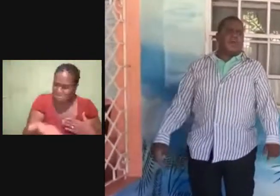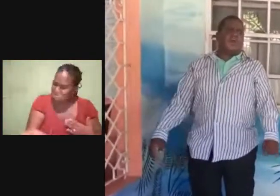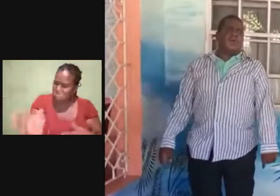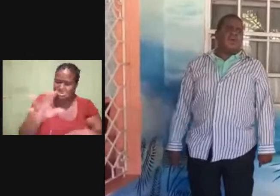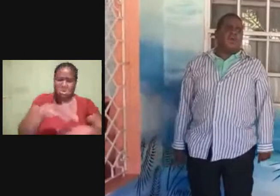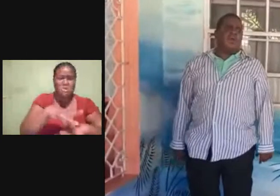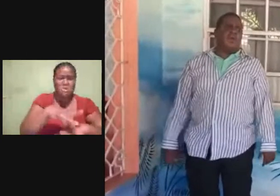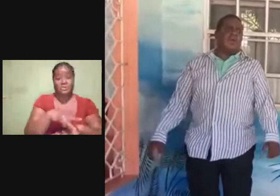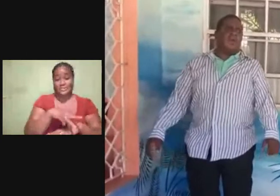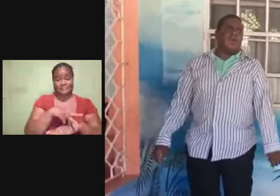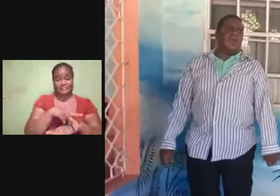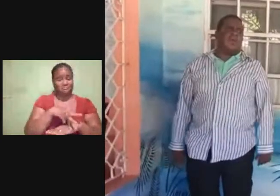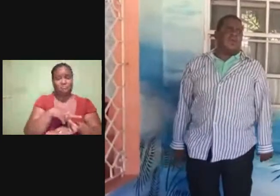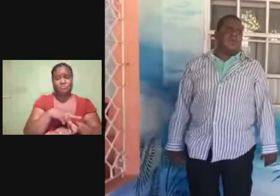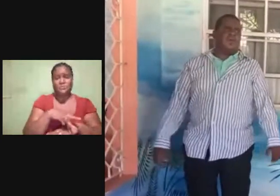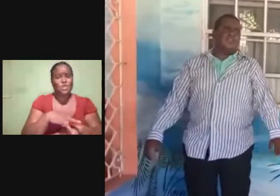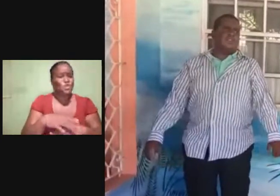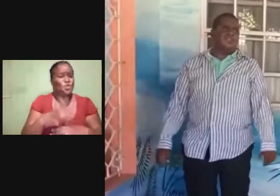called